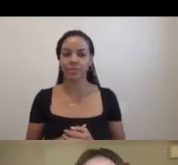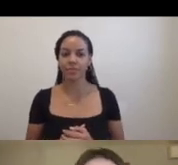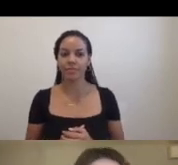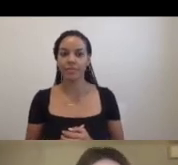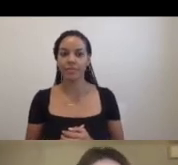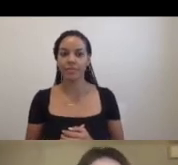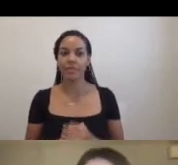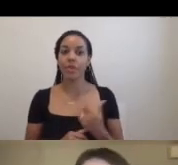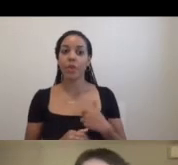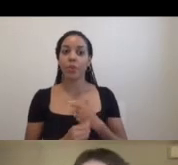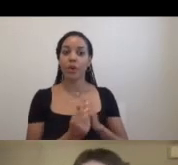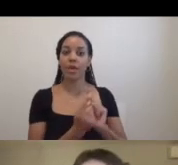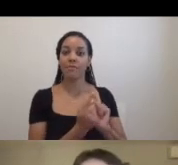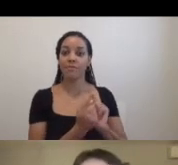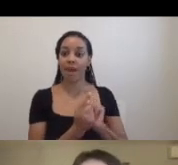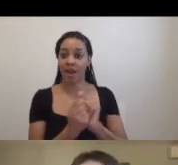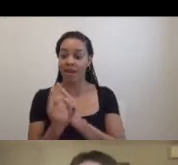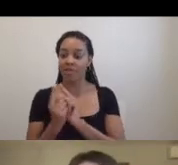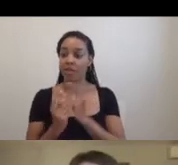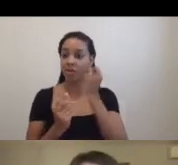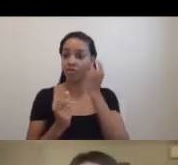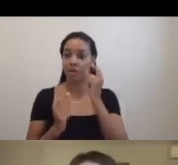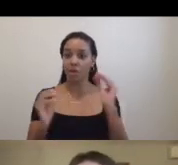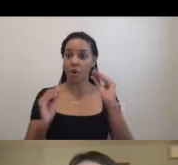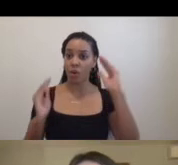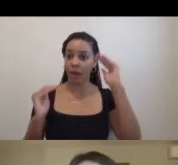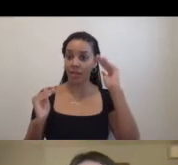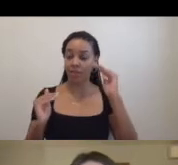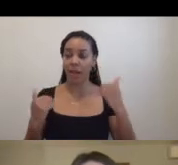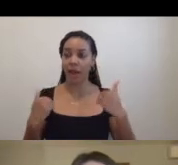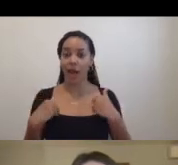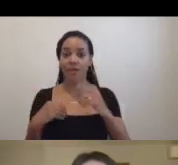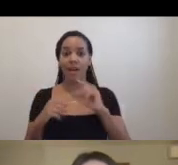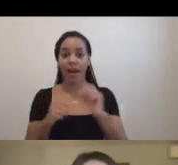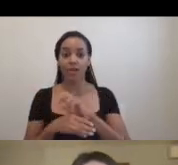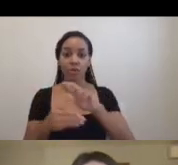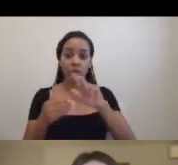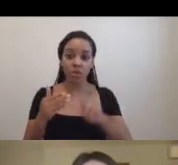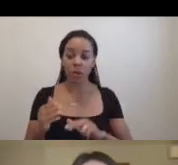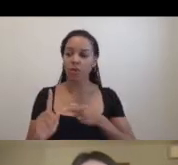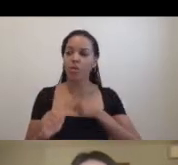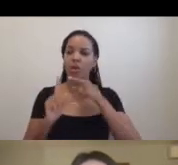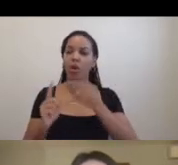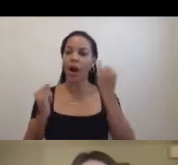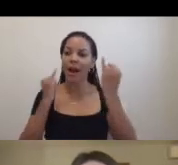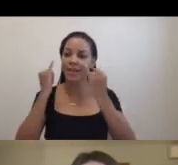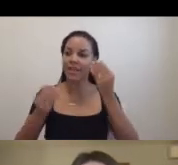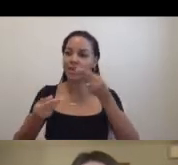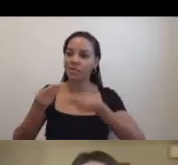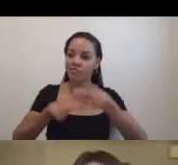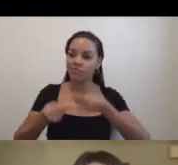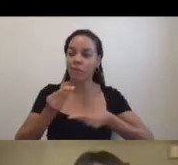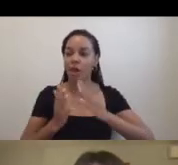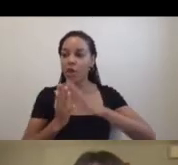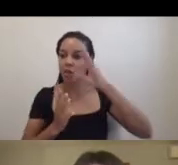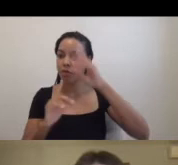We met without the expectation of a formal outcome and to exchange ideas and learn from each other, and often focused on the